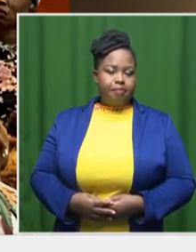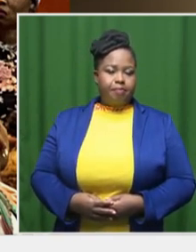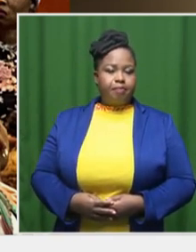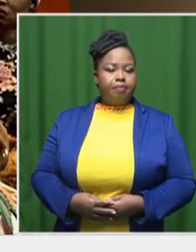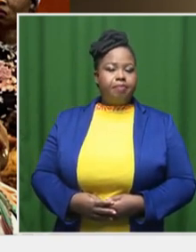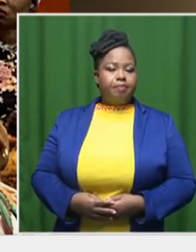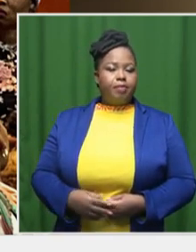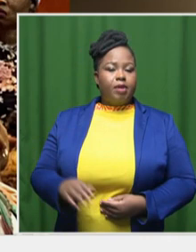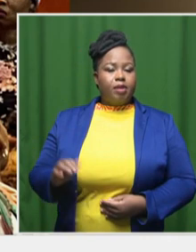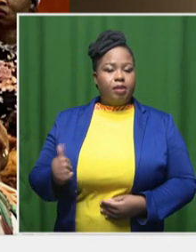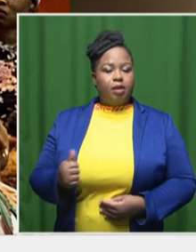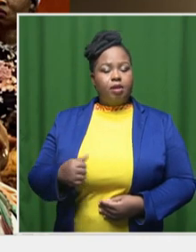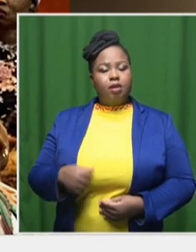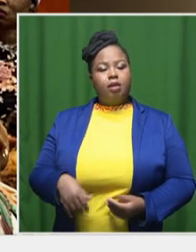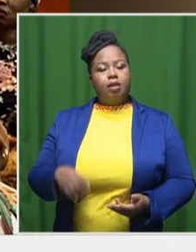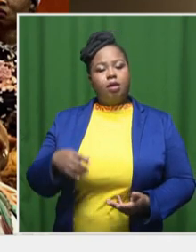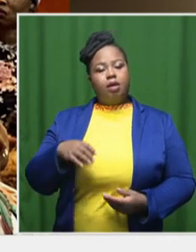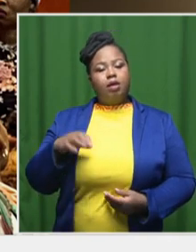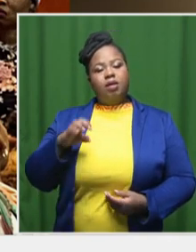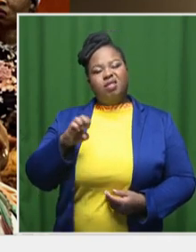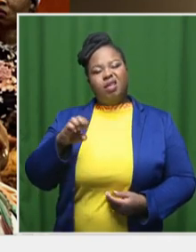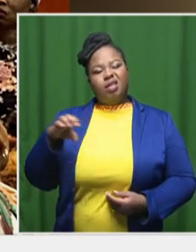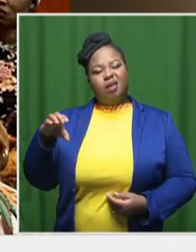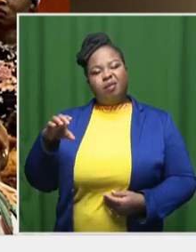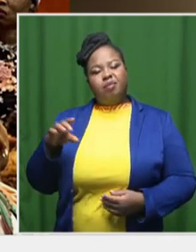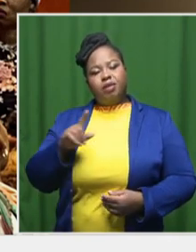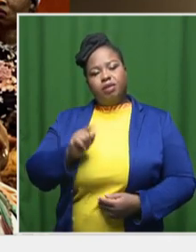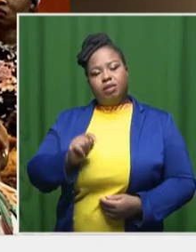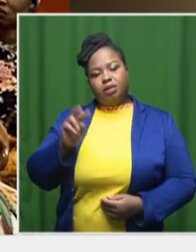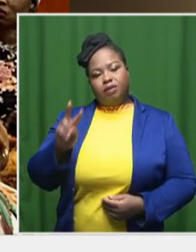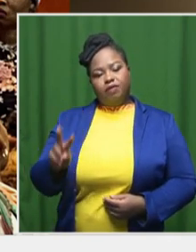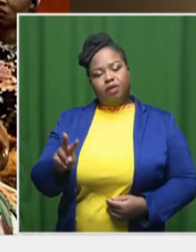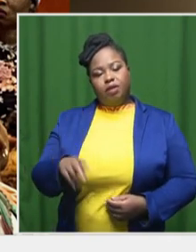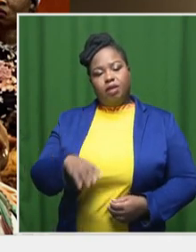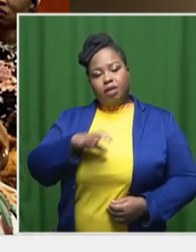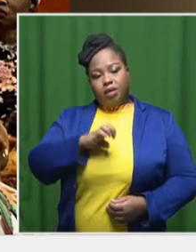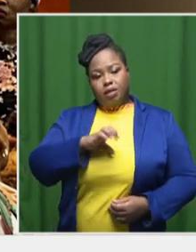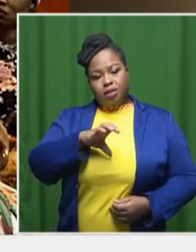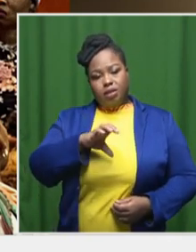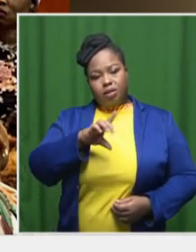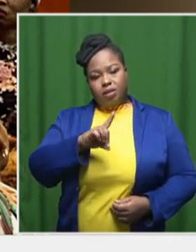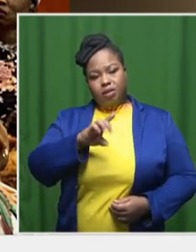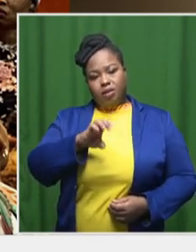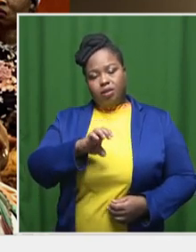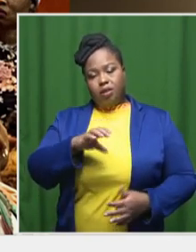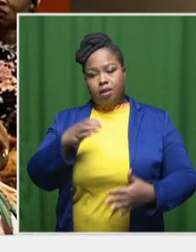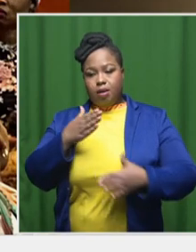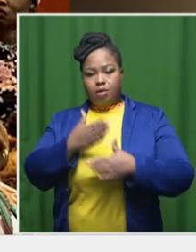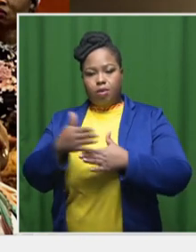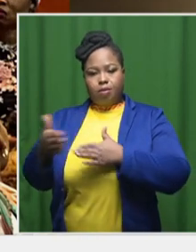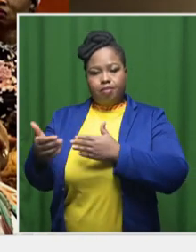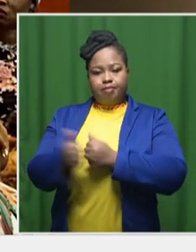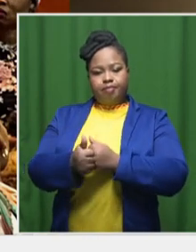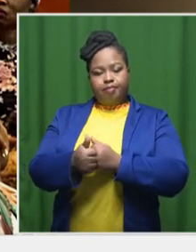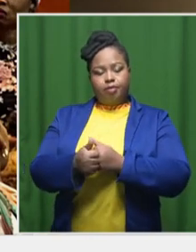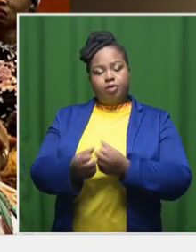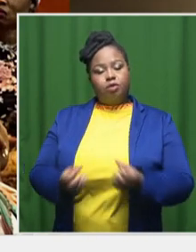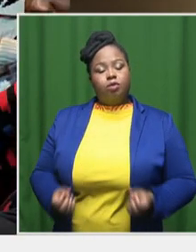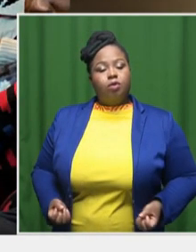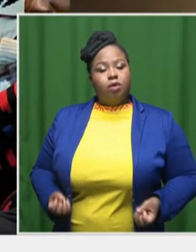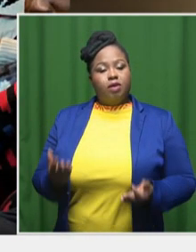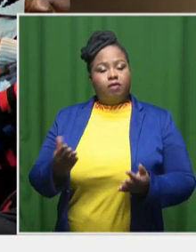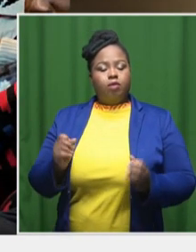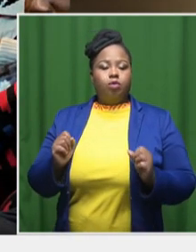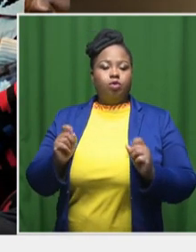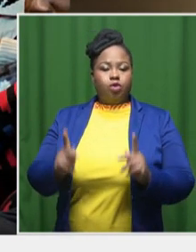our Mbumak AparTV, with whom the ECDC is a partner, to provide an opportunity for